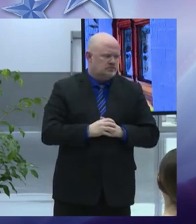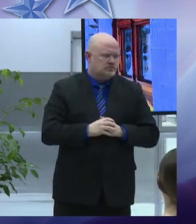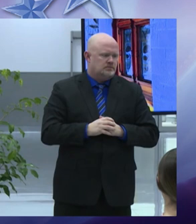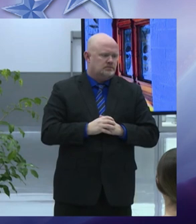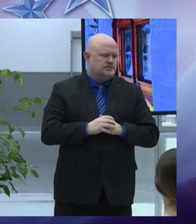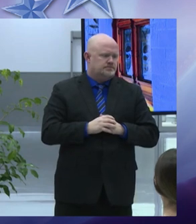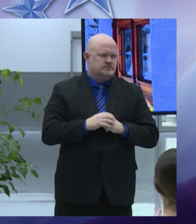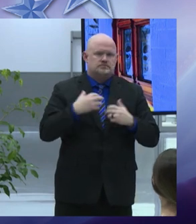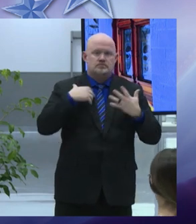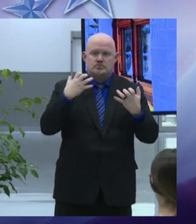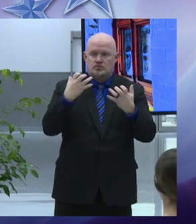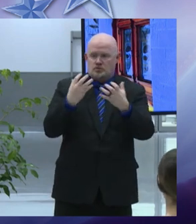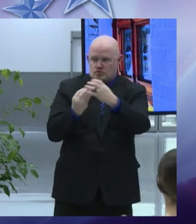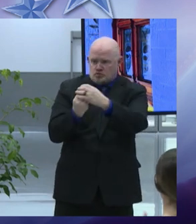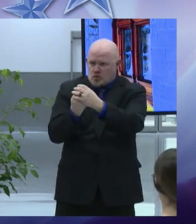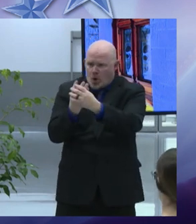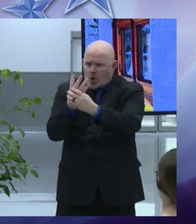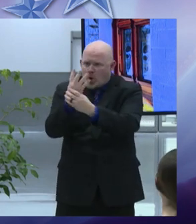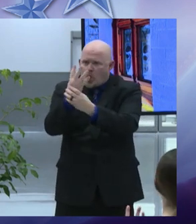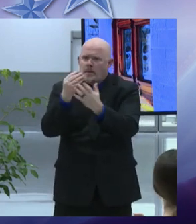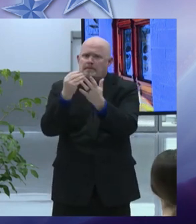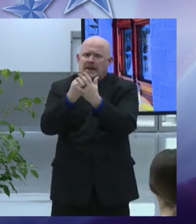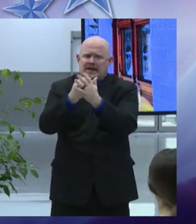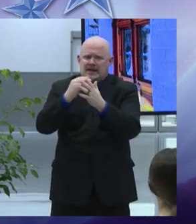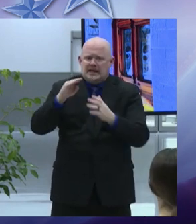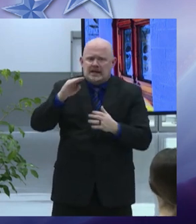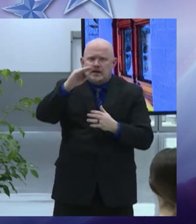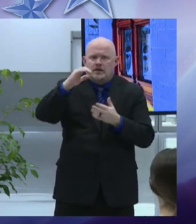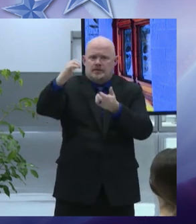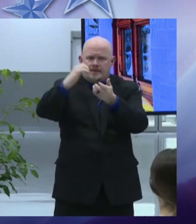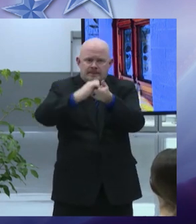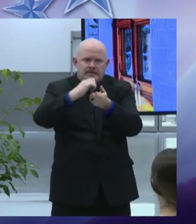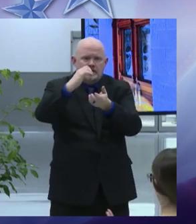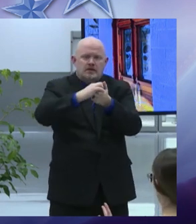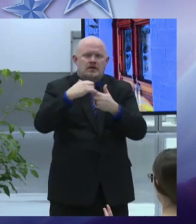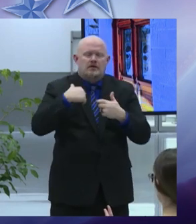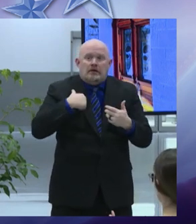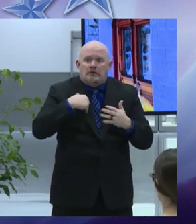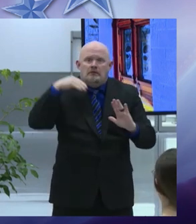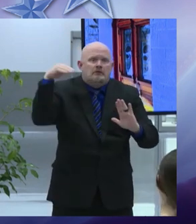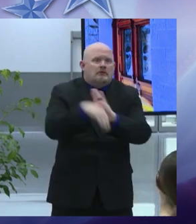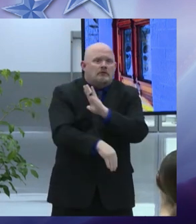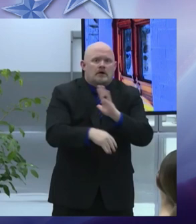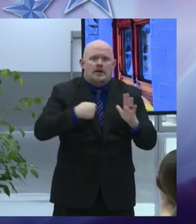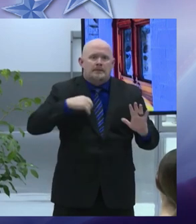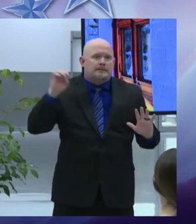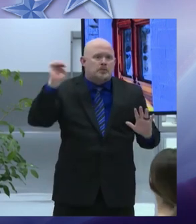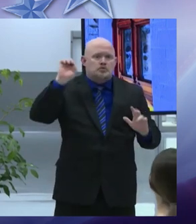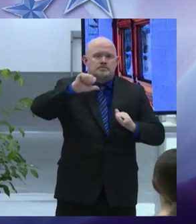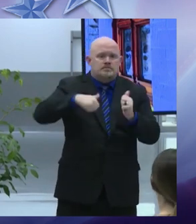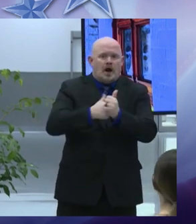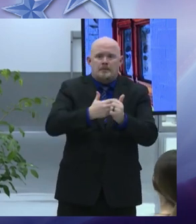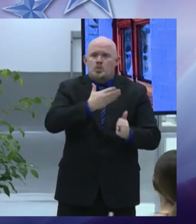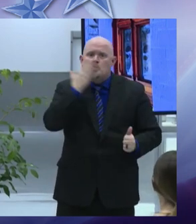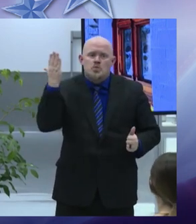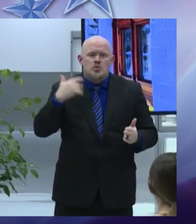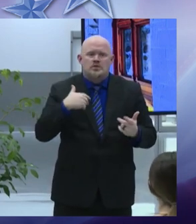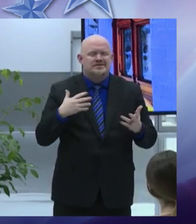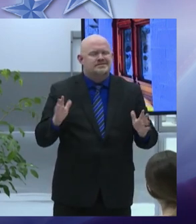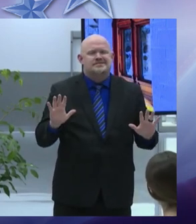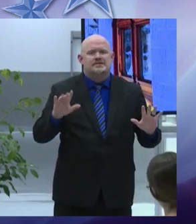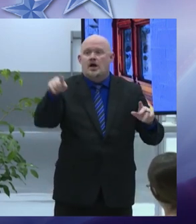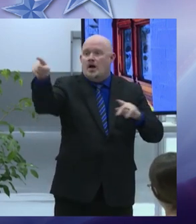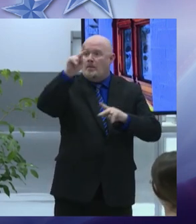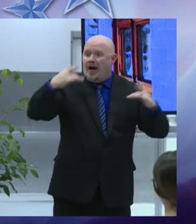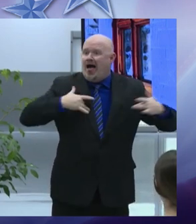future we will be back in a fiscal crisis before too long see i just took all the fun out of it right there yeah